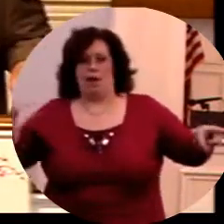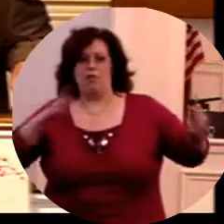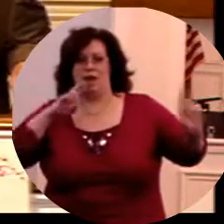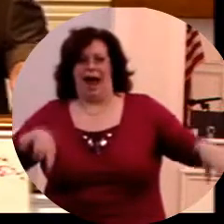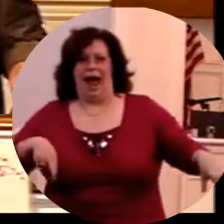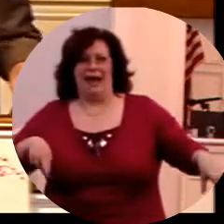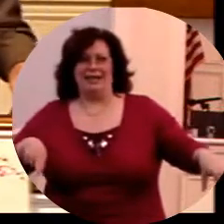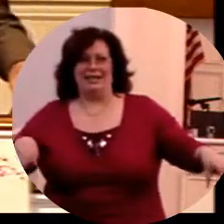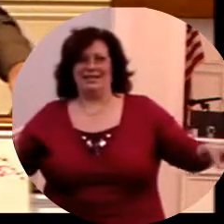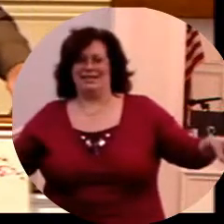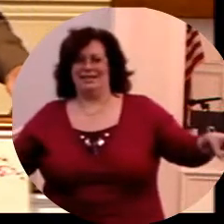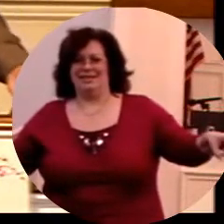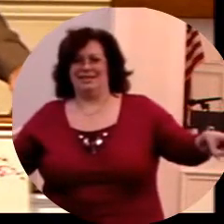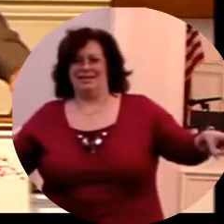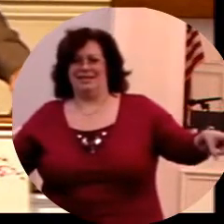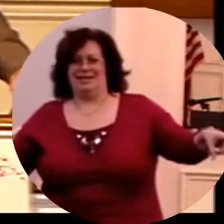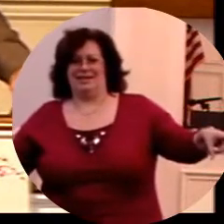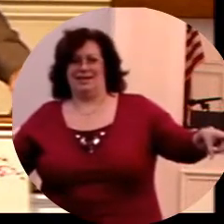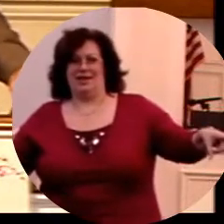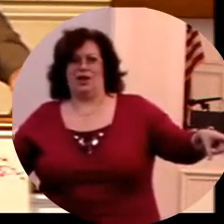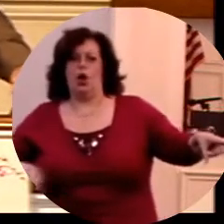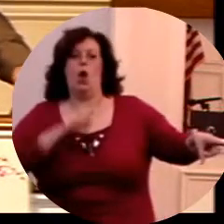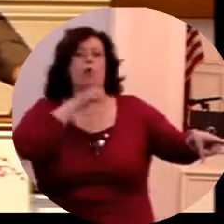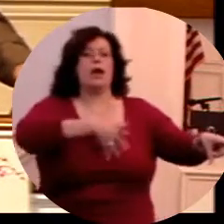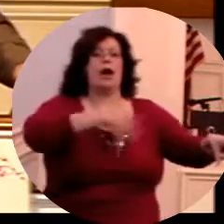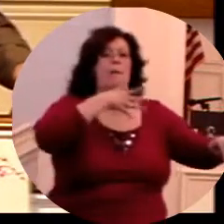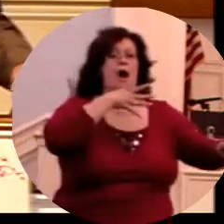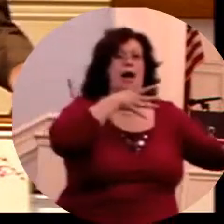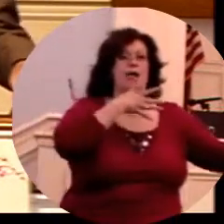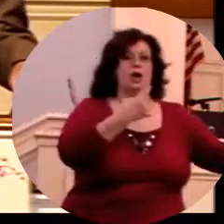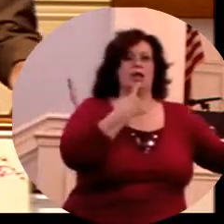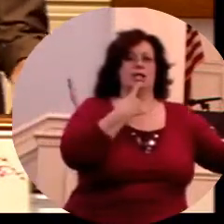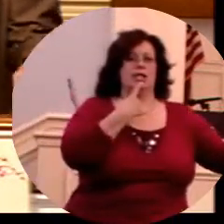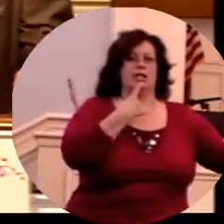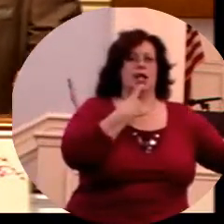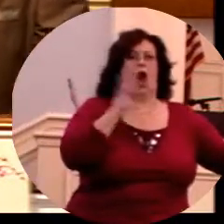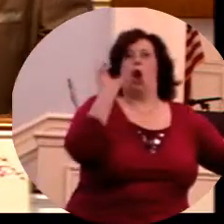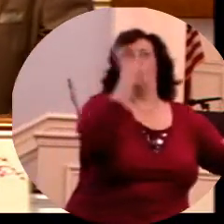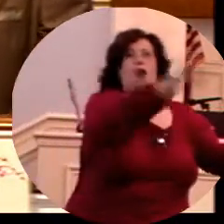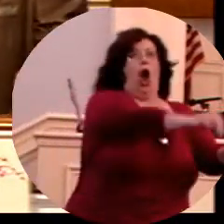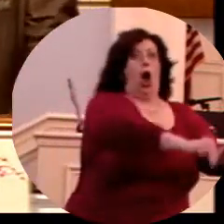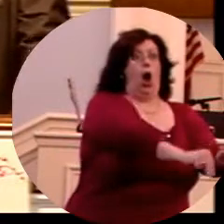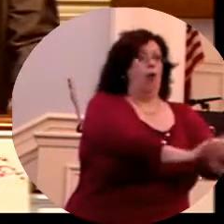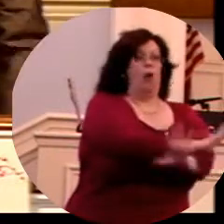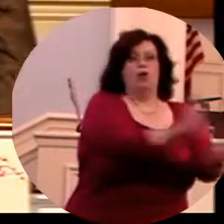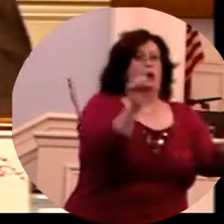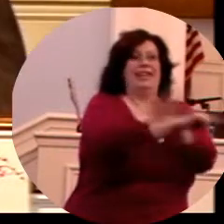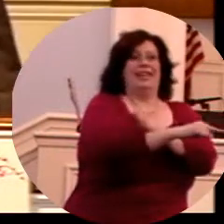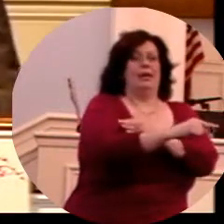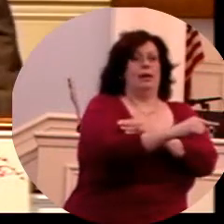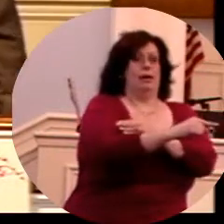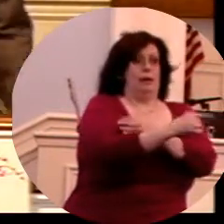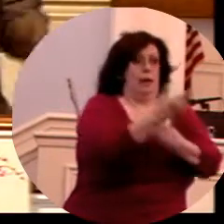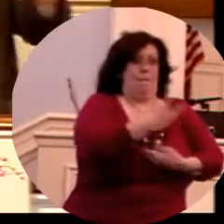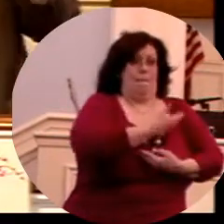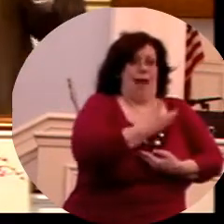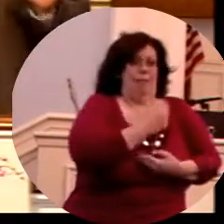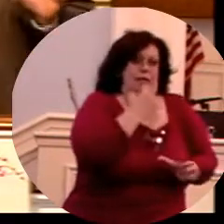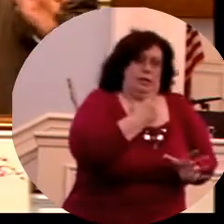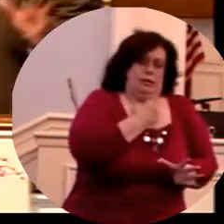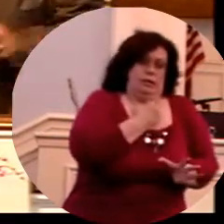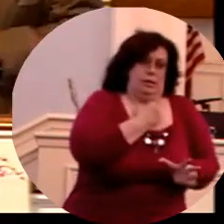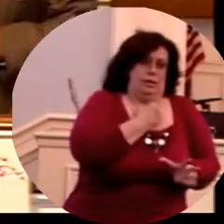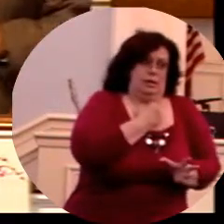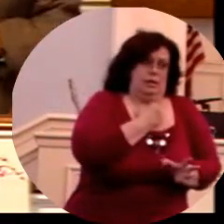to that solution that Solomon gave? The real mother said what? Don't do